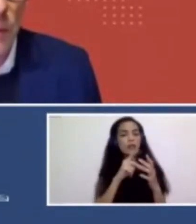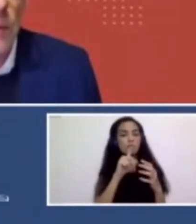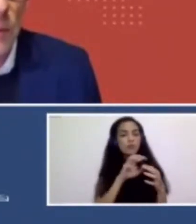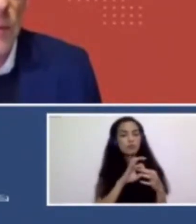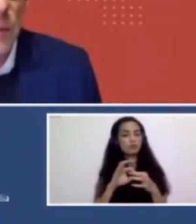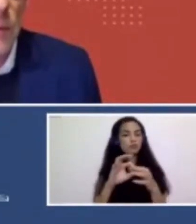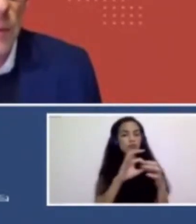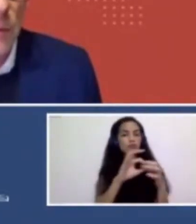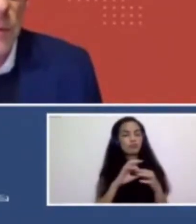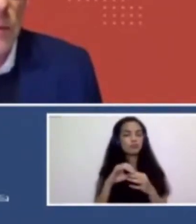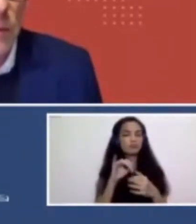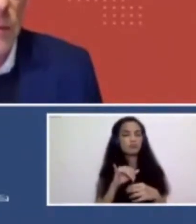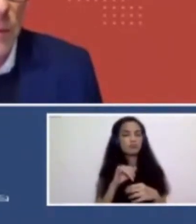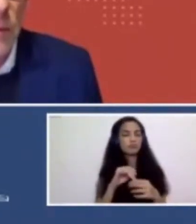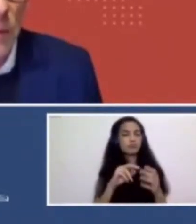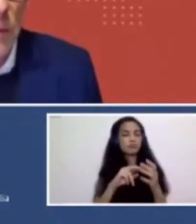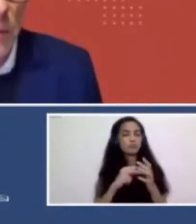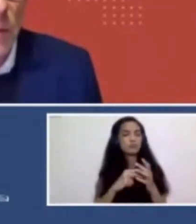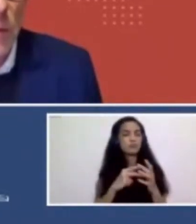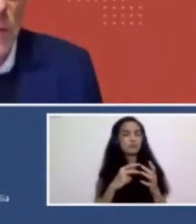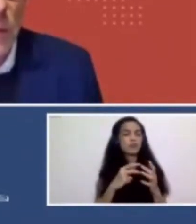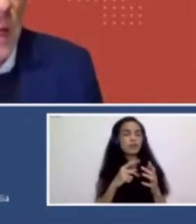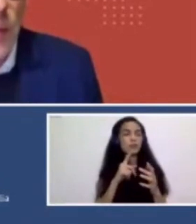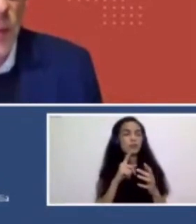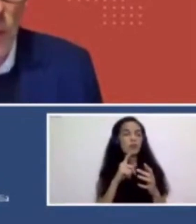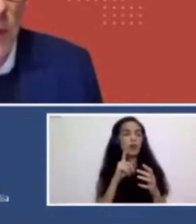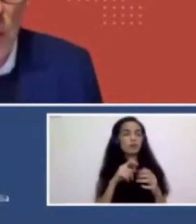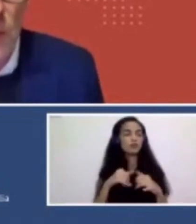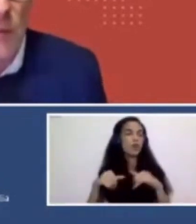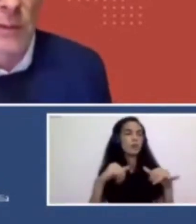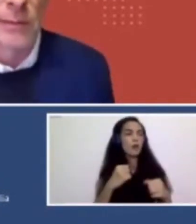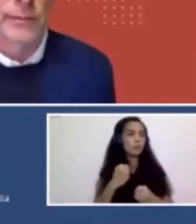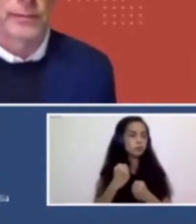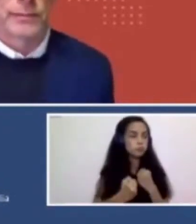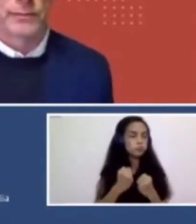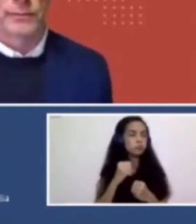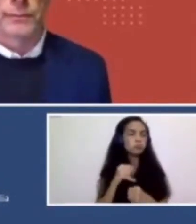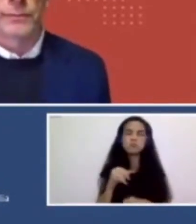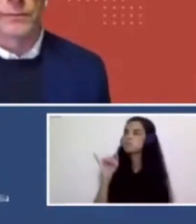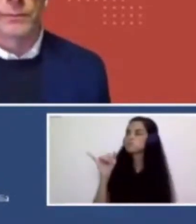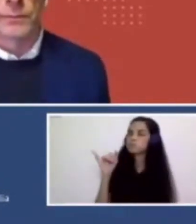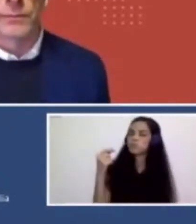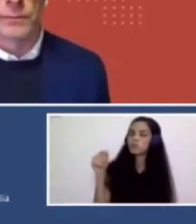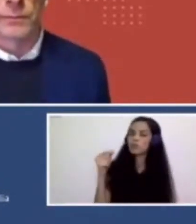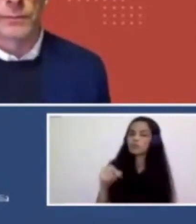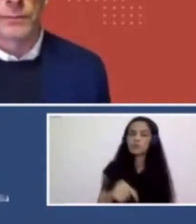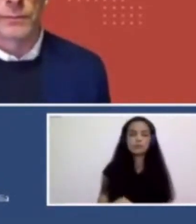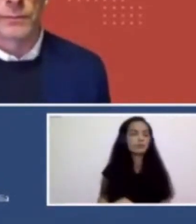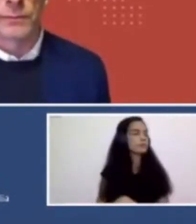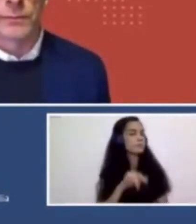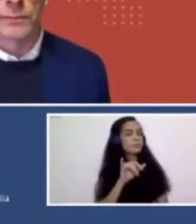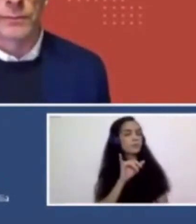needs really, uh, collaborative efforts to do that. Absolutely. Yeah. Yeah. Uh, but I think the